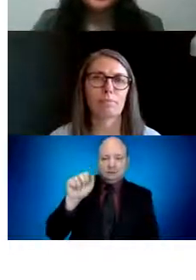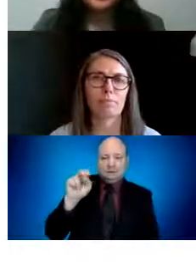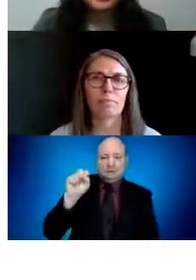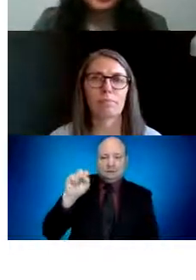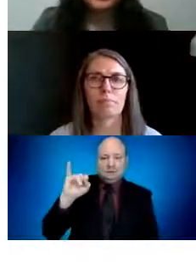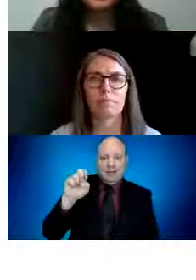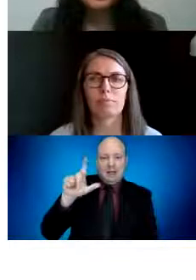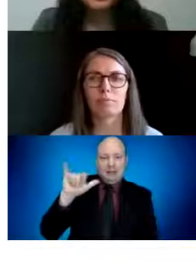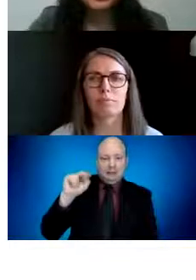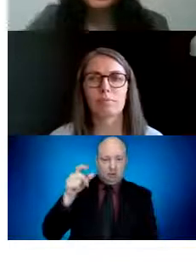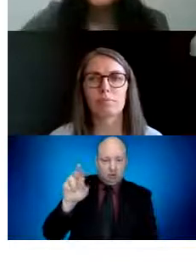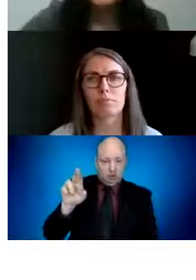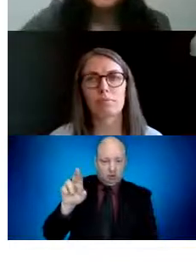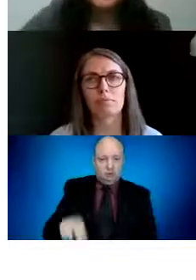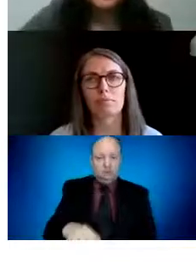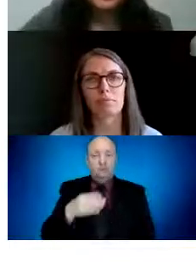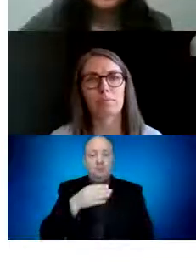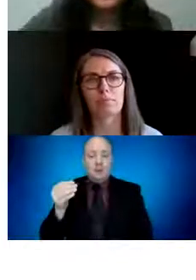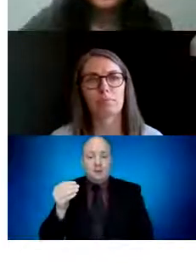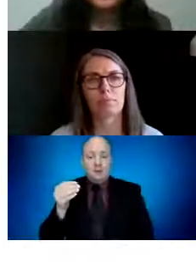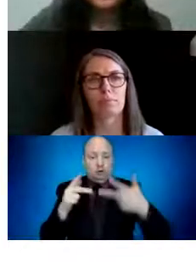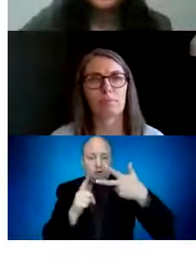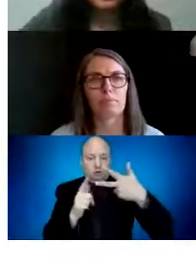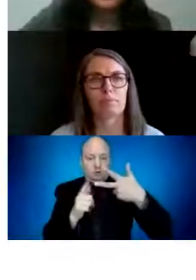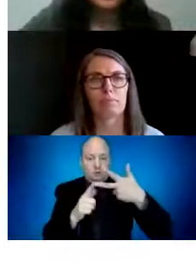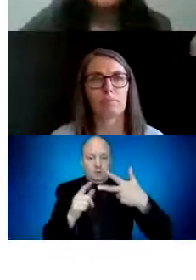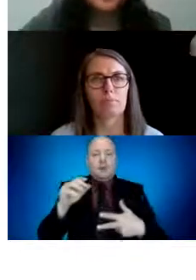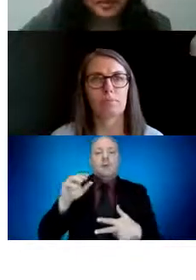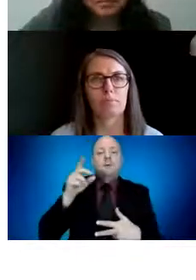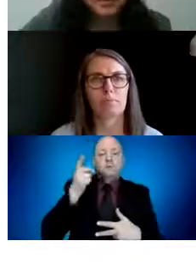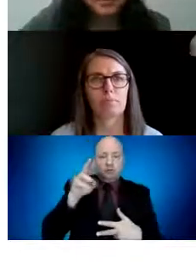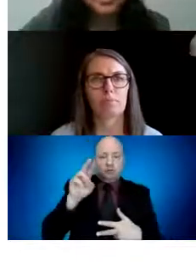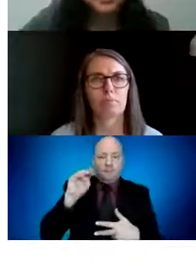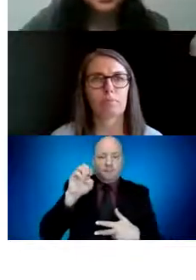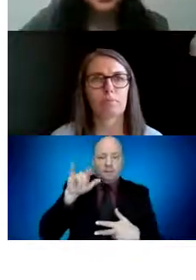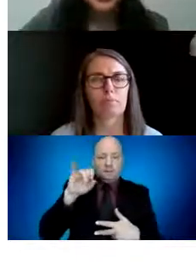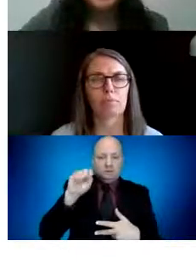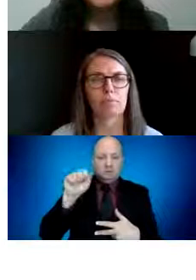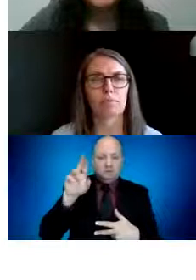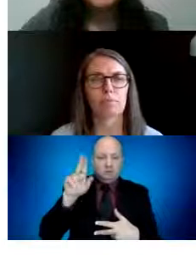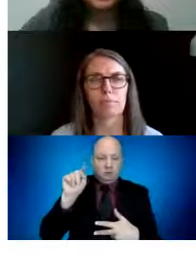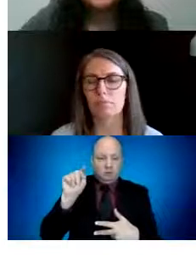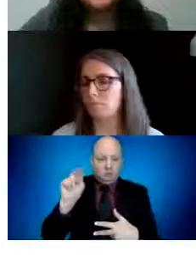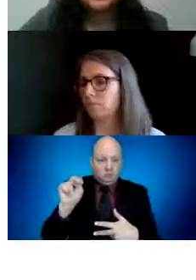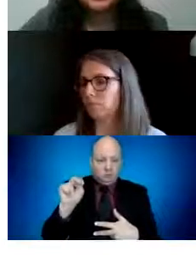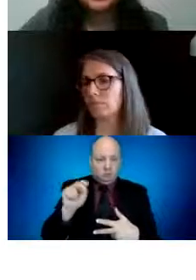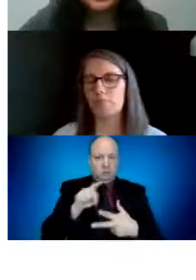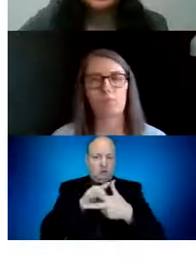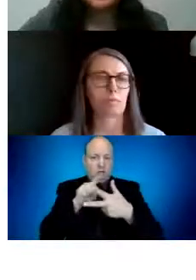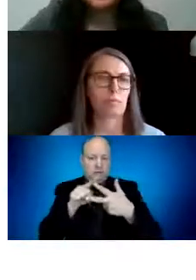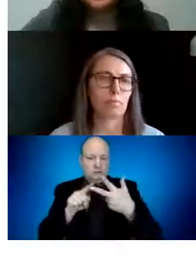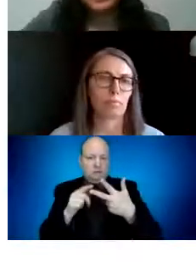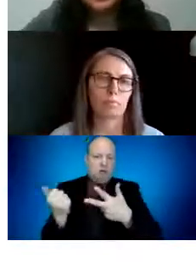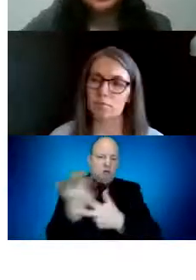here's some reminders before we start. This is a call for our media partners. The public are welcome to listen